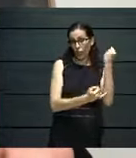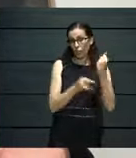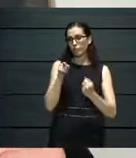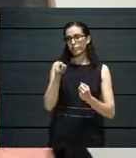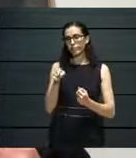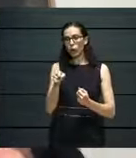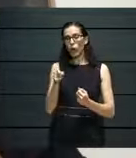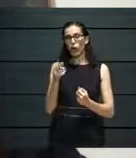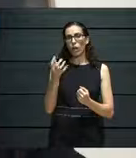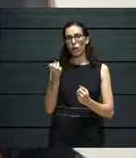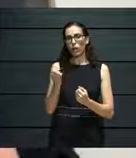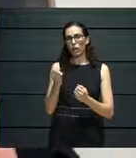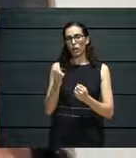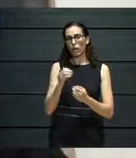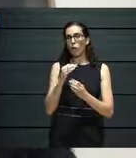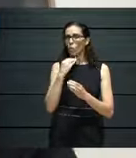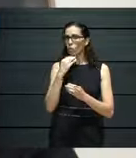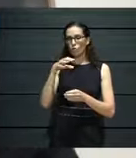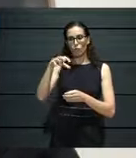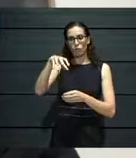other one was the off-site.